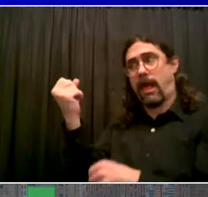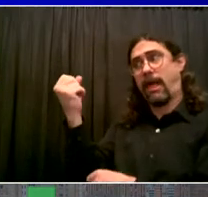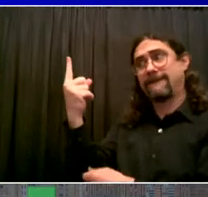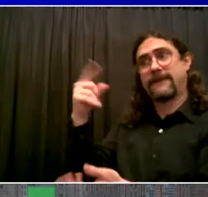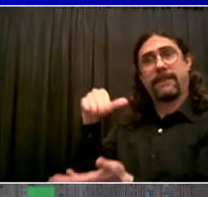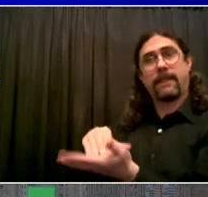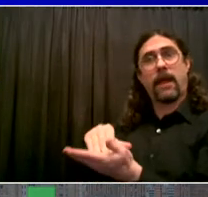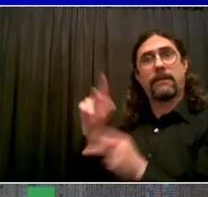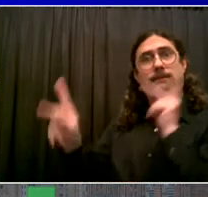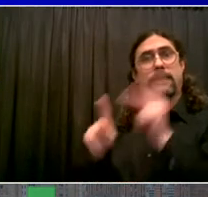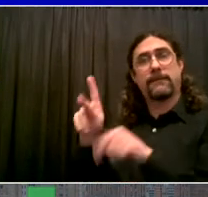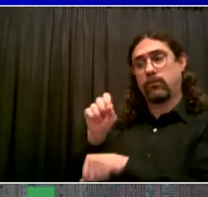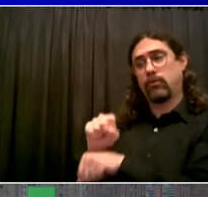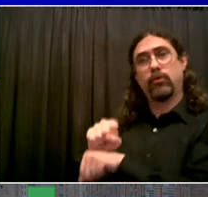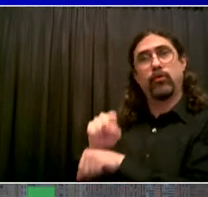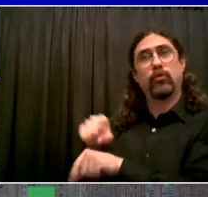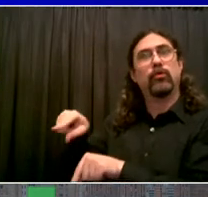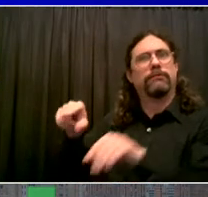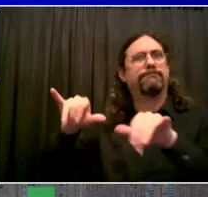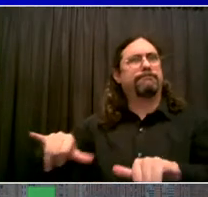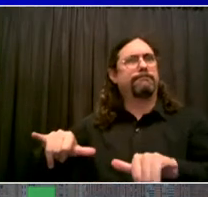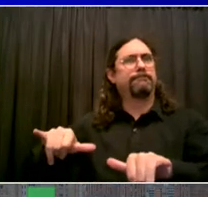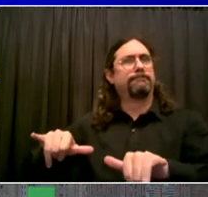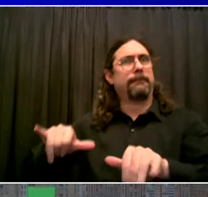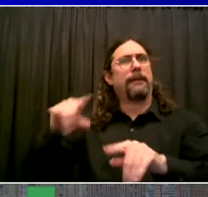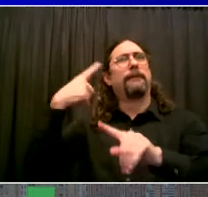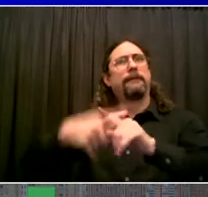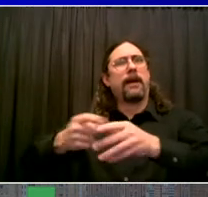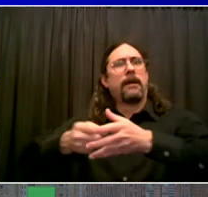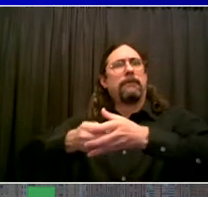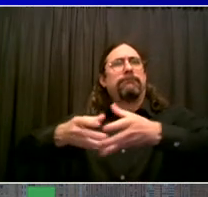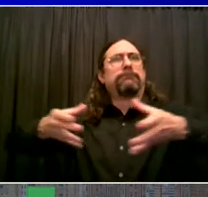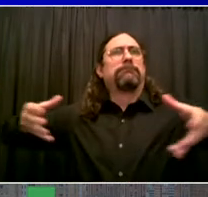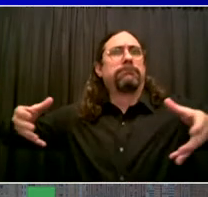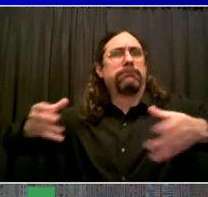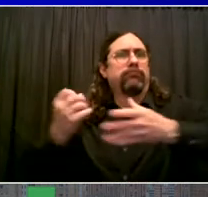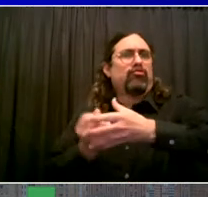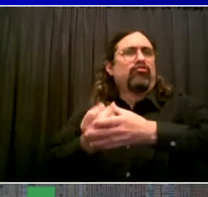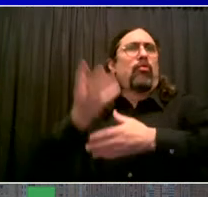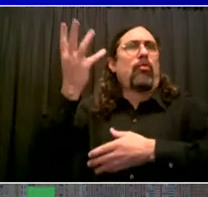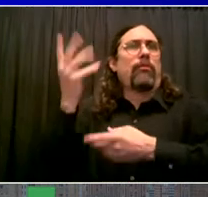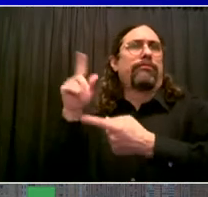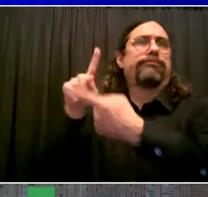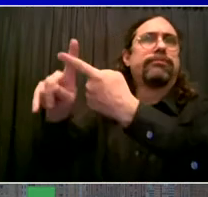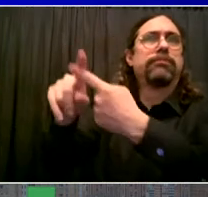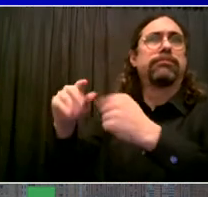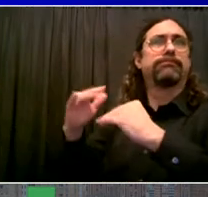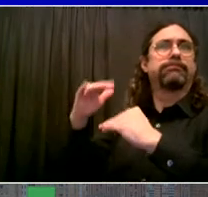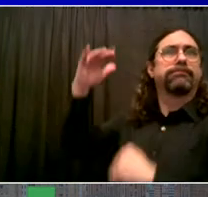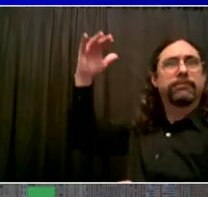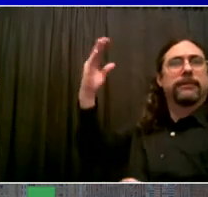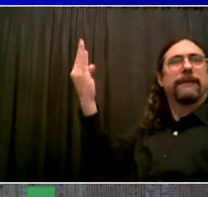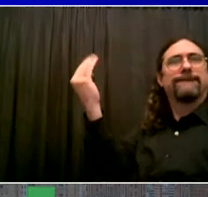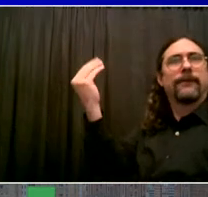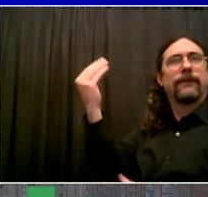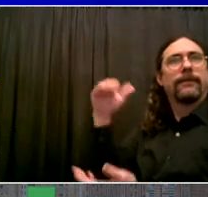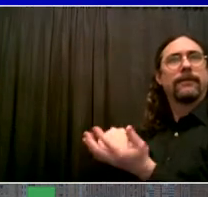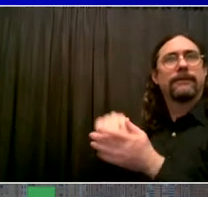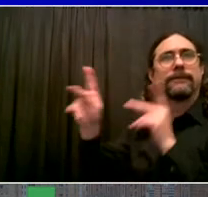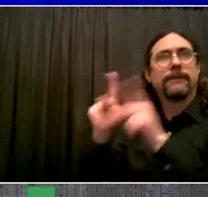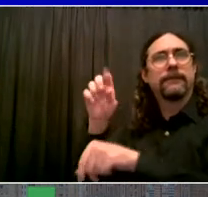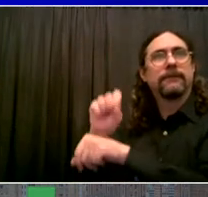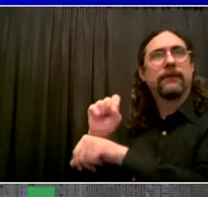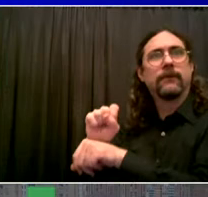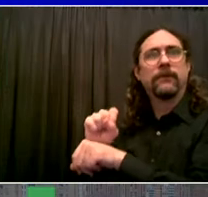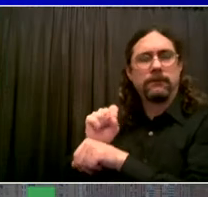continuing to believe in New York City. we're seeing this across the whole technology community. Tech community is doubling down on New York City. We've seen a number of firms step